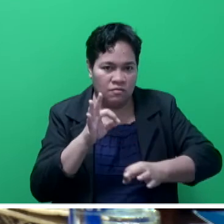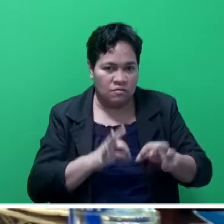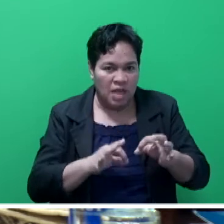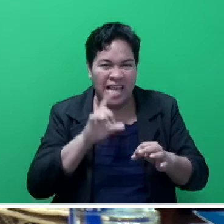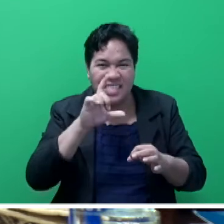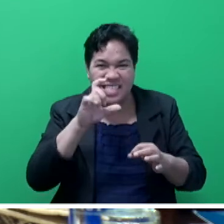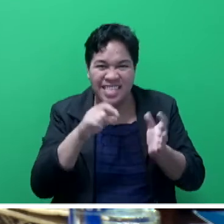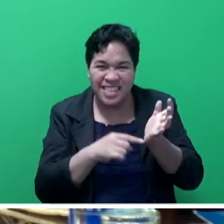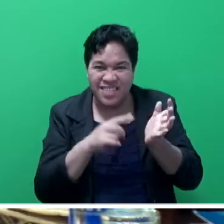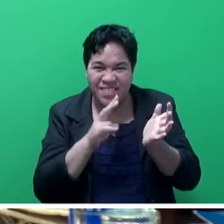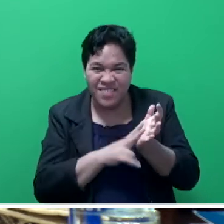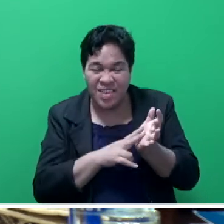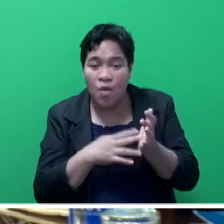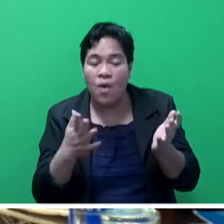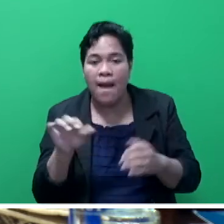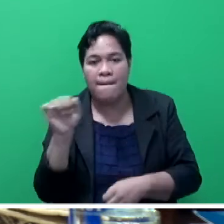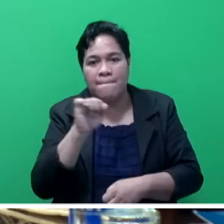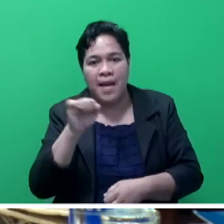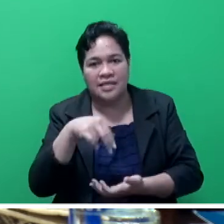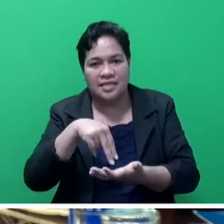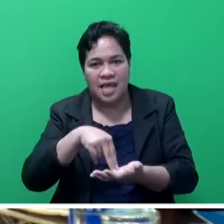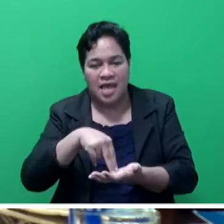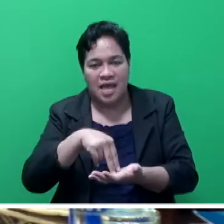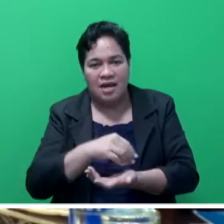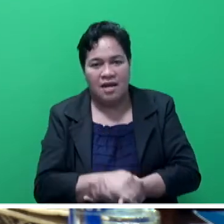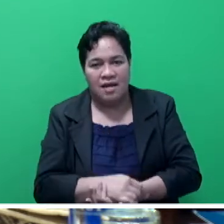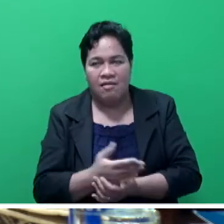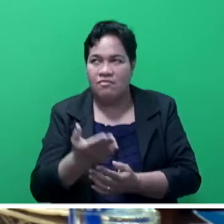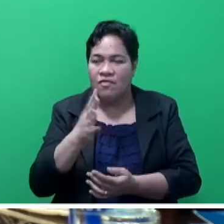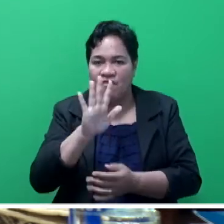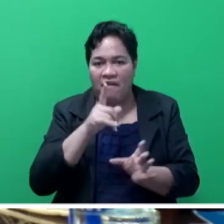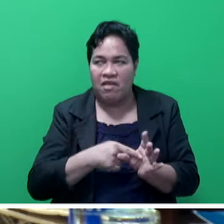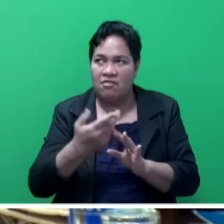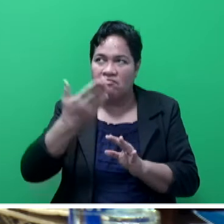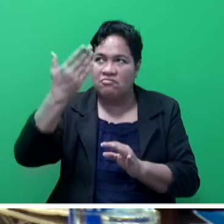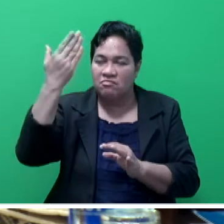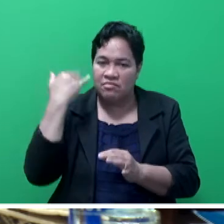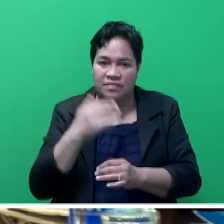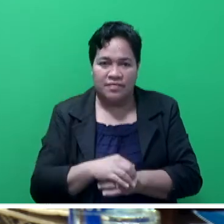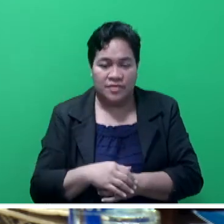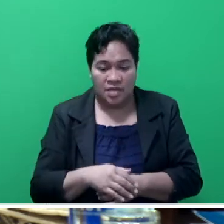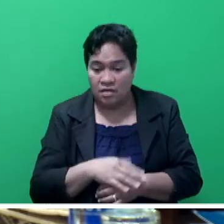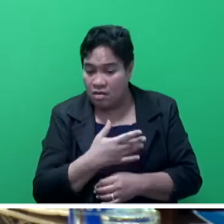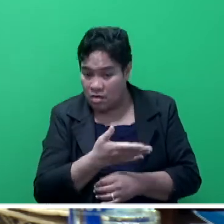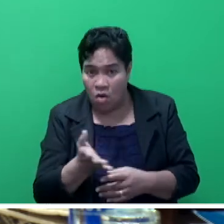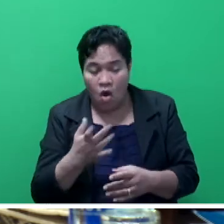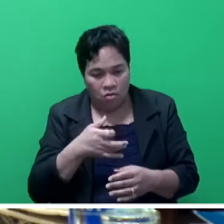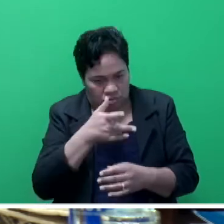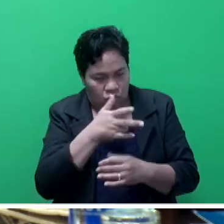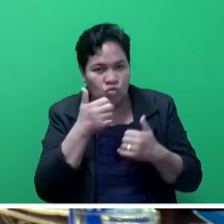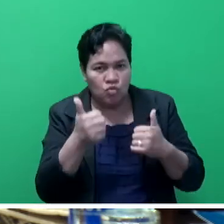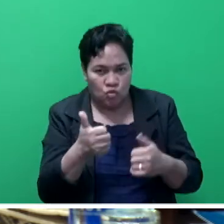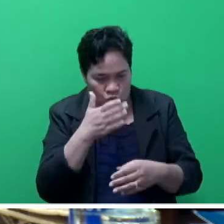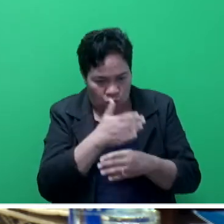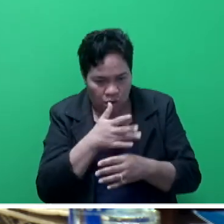cameras at the bus stand in the last five years. Currently, all cameras are in working condition.